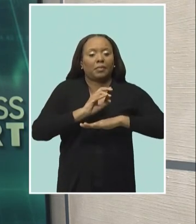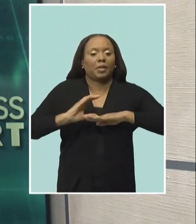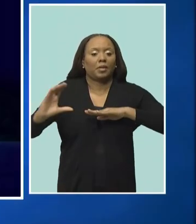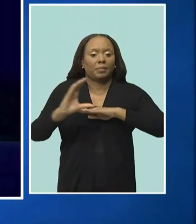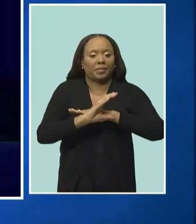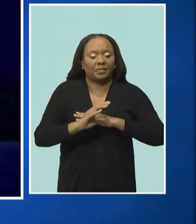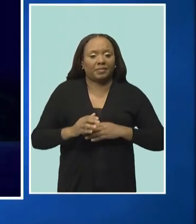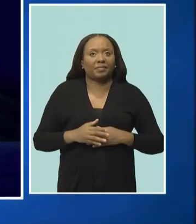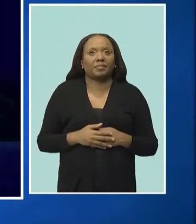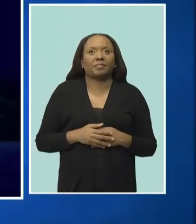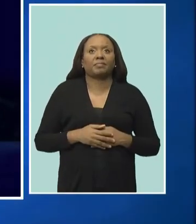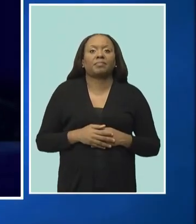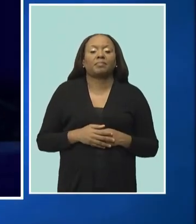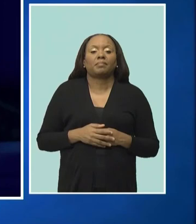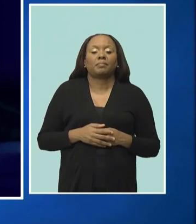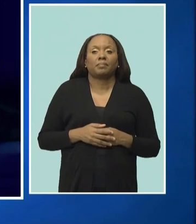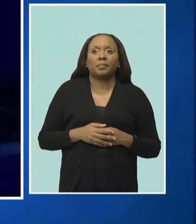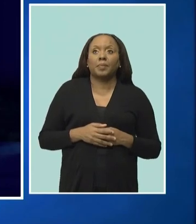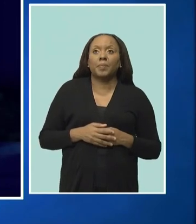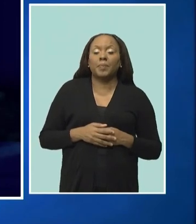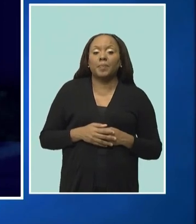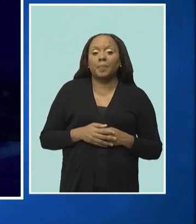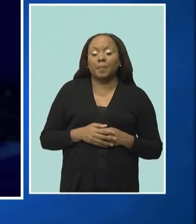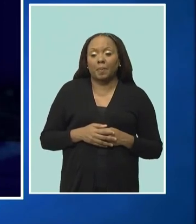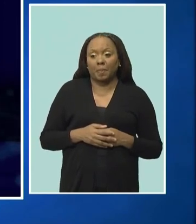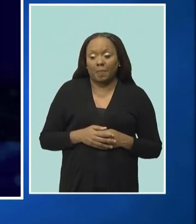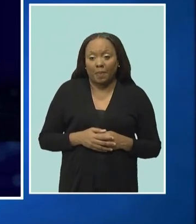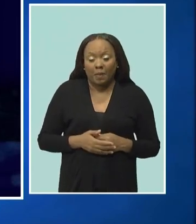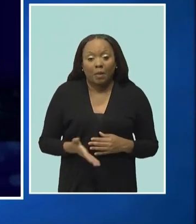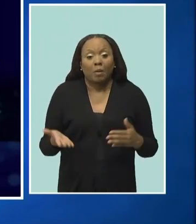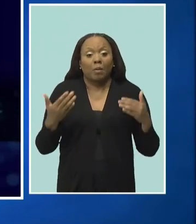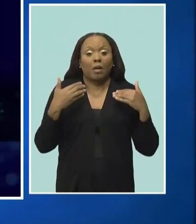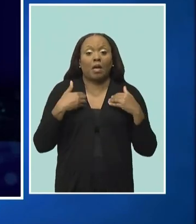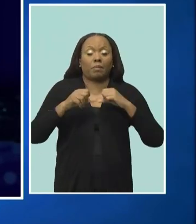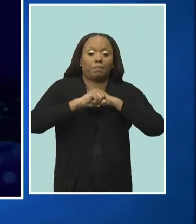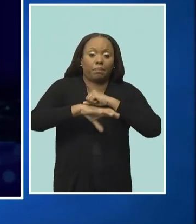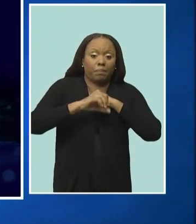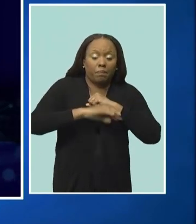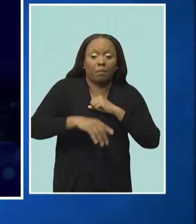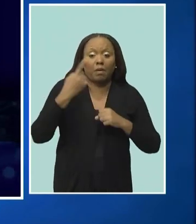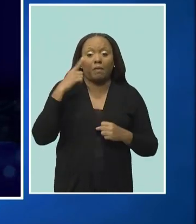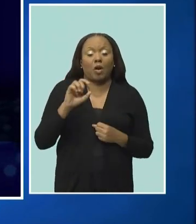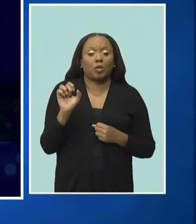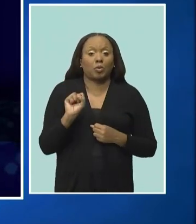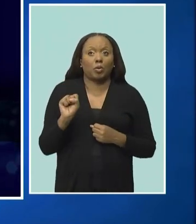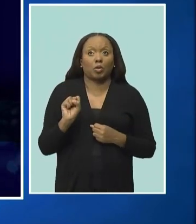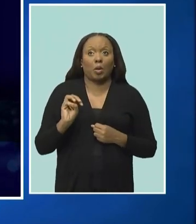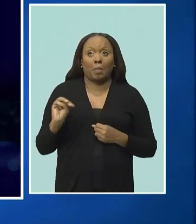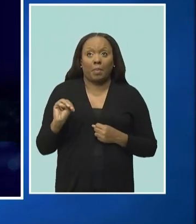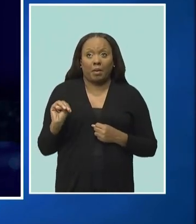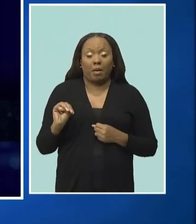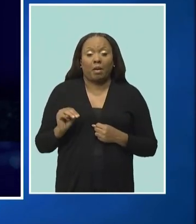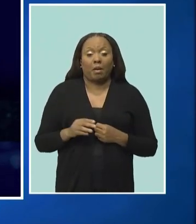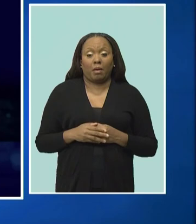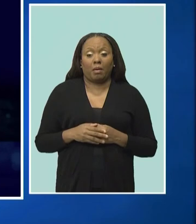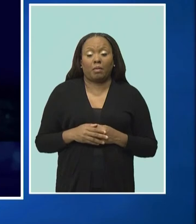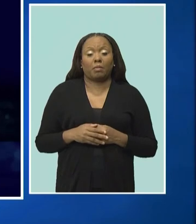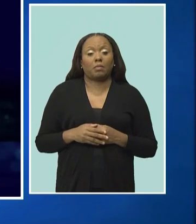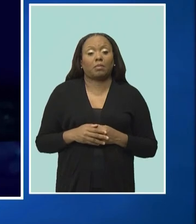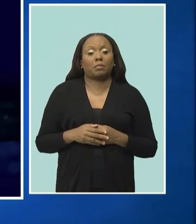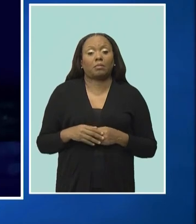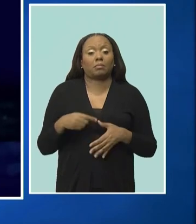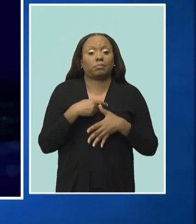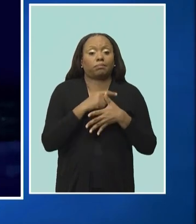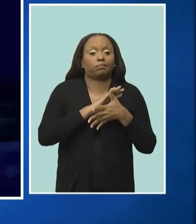We have a campaign plan for the social media demonstrating the range of